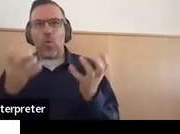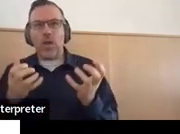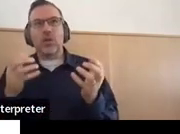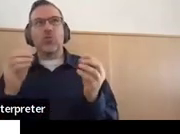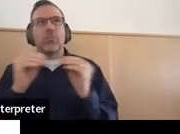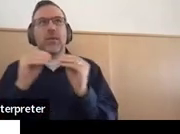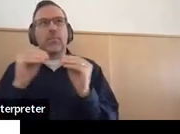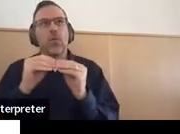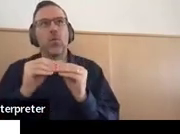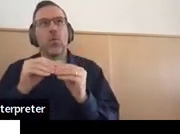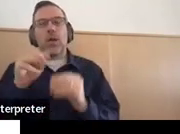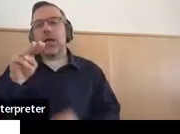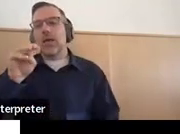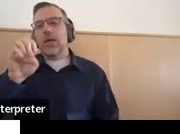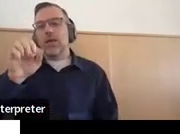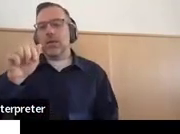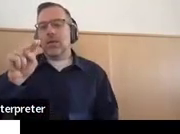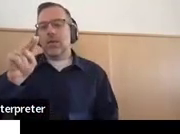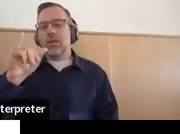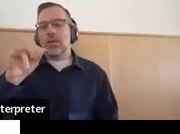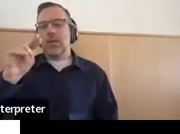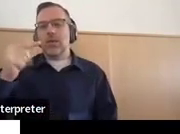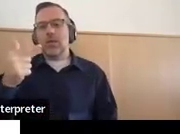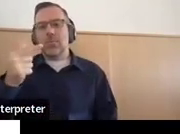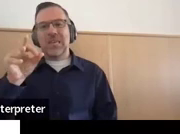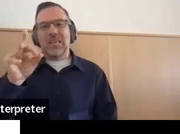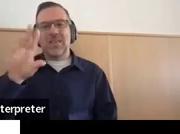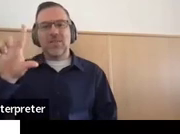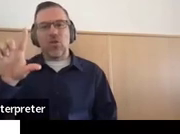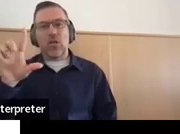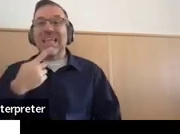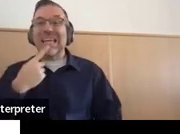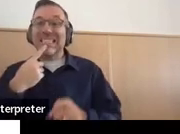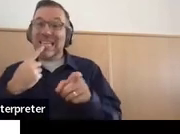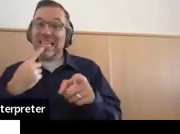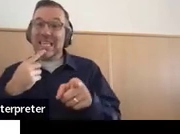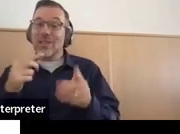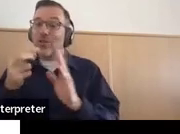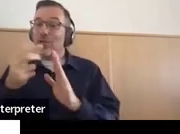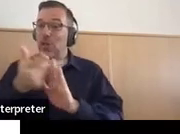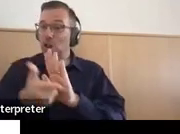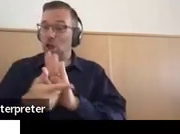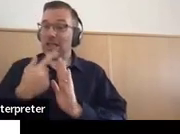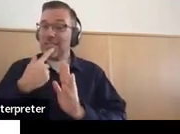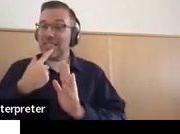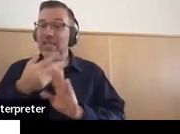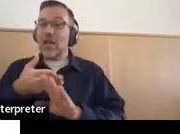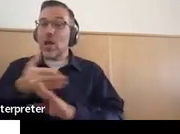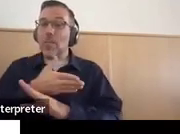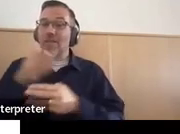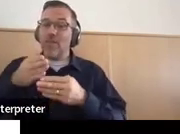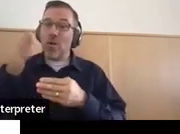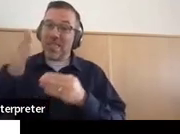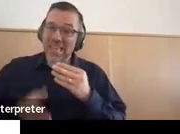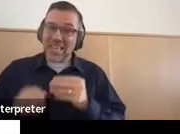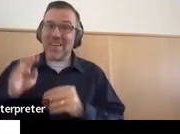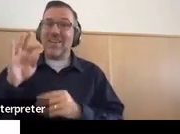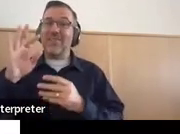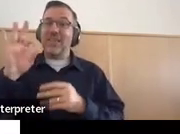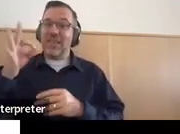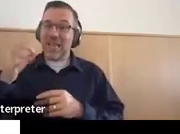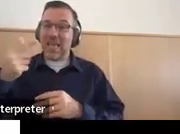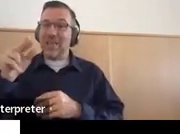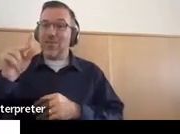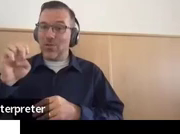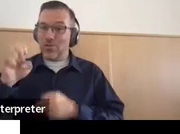mean says by the end of the ninth grade year. So, you can talk to the team, and if they agree, document in the